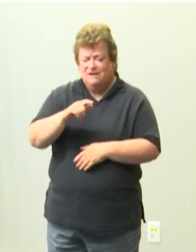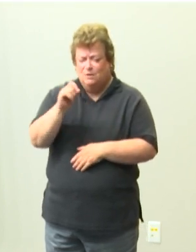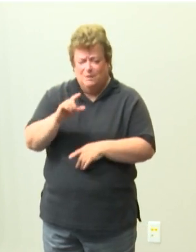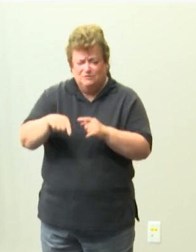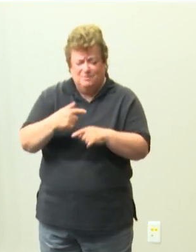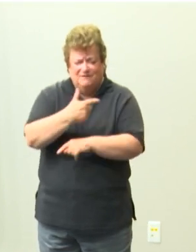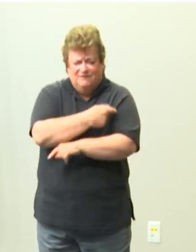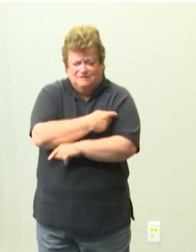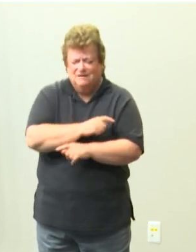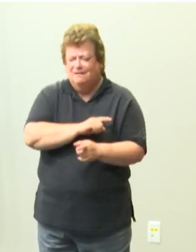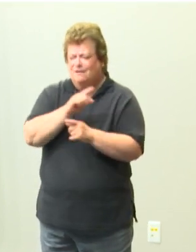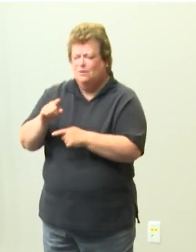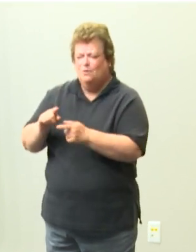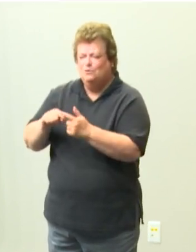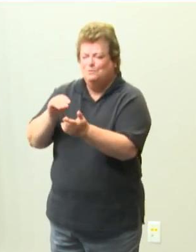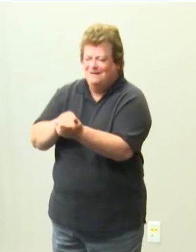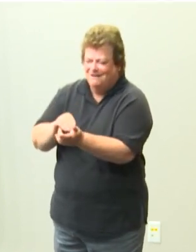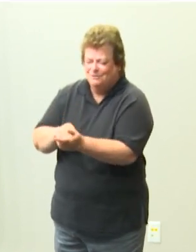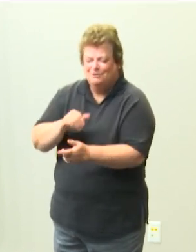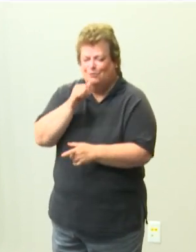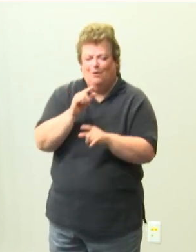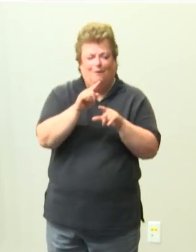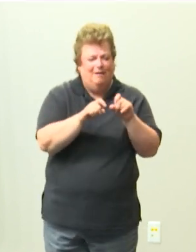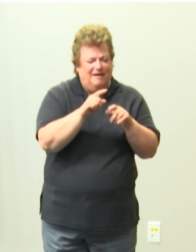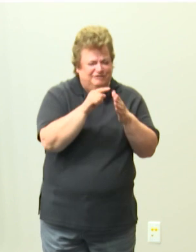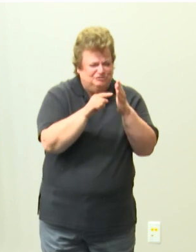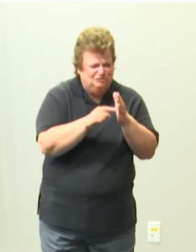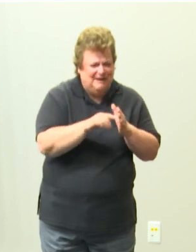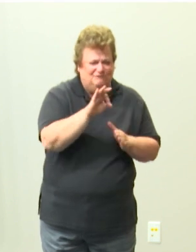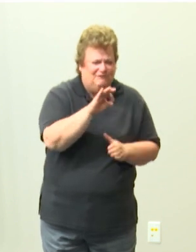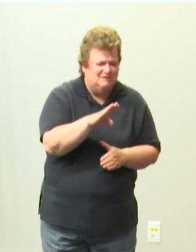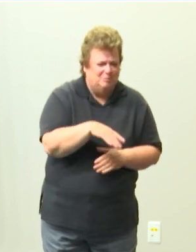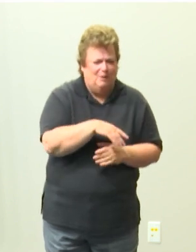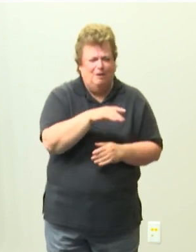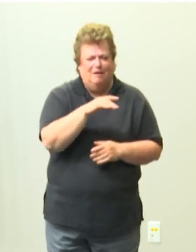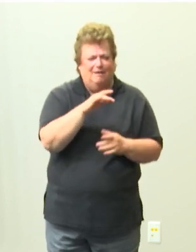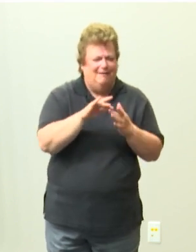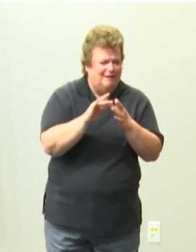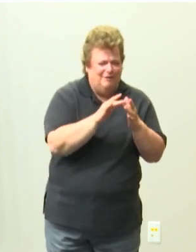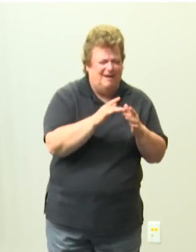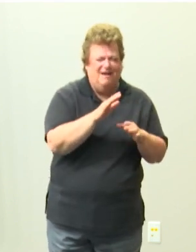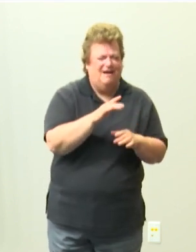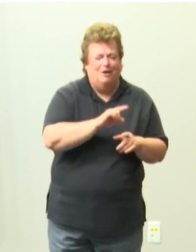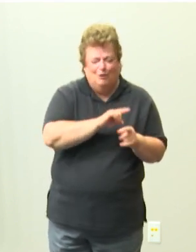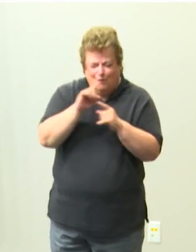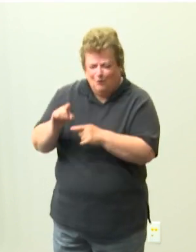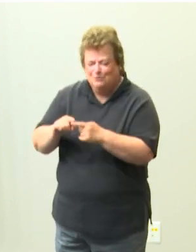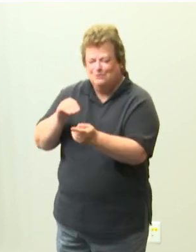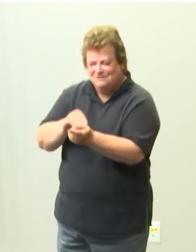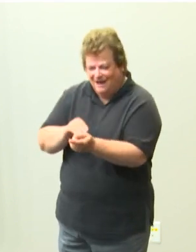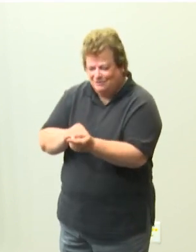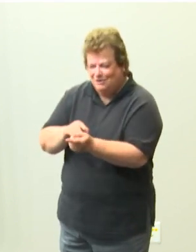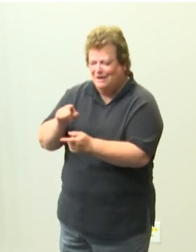don't go on facebook don't go on any random website talk to your doctor talk to people who have trained their entire lives for